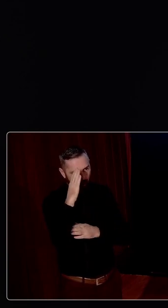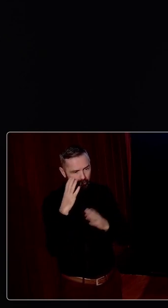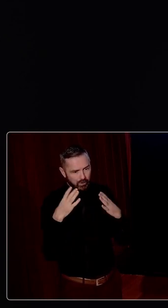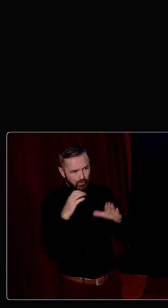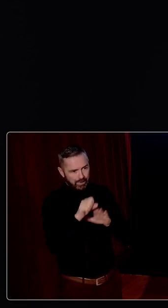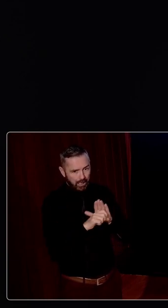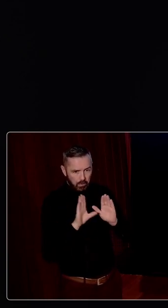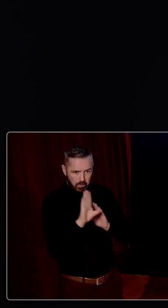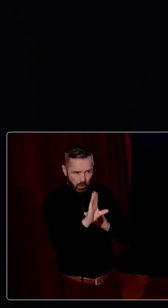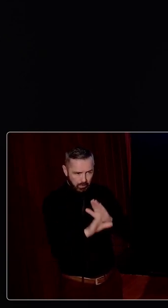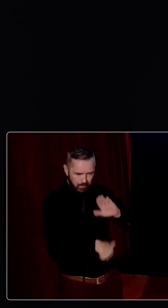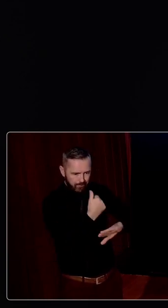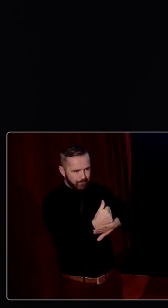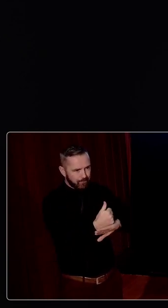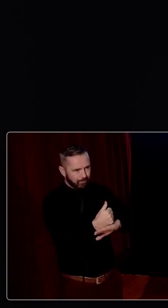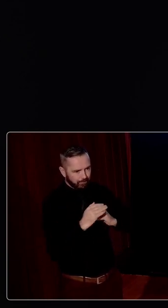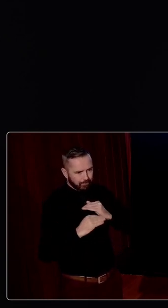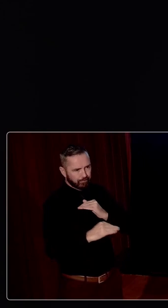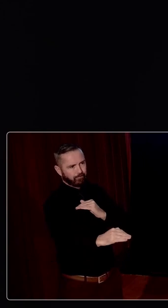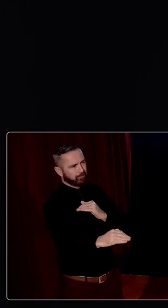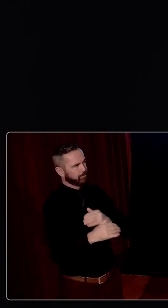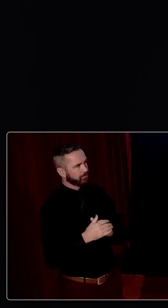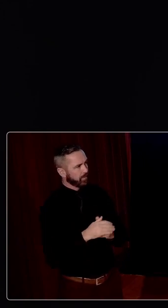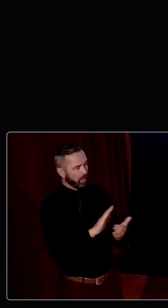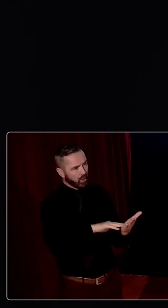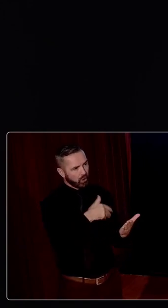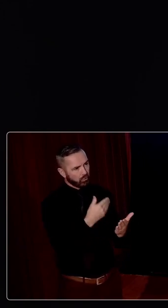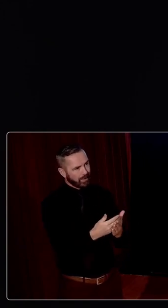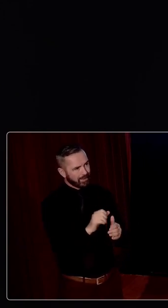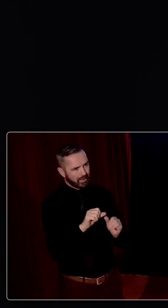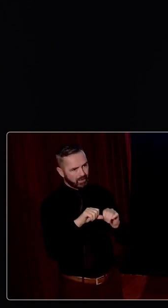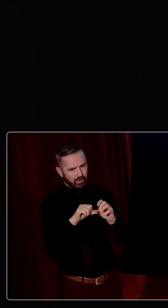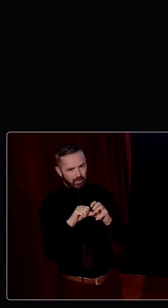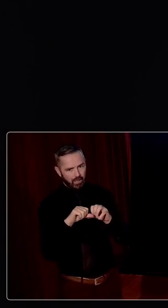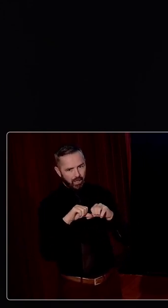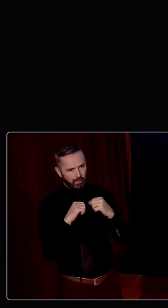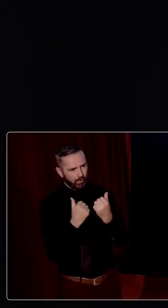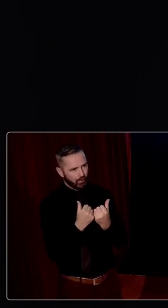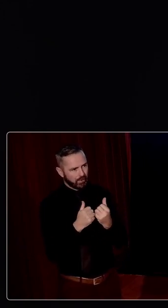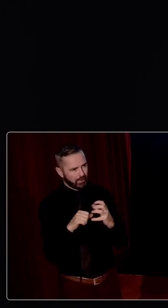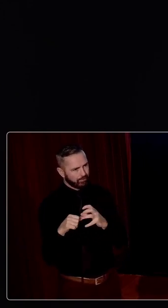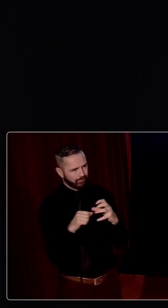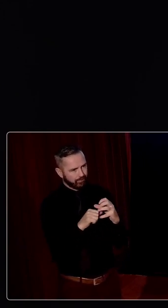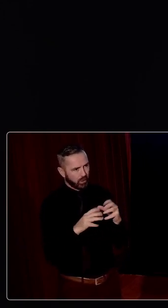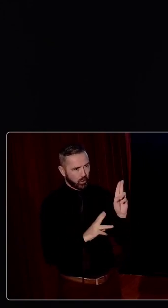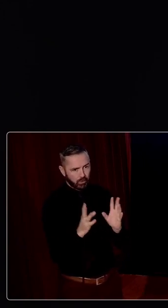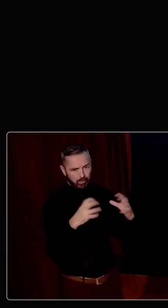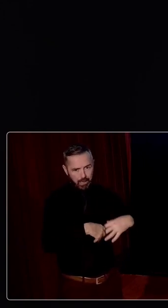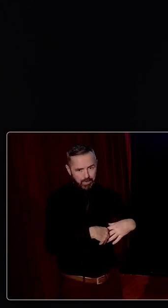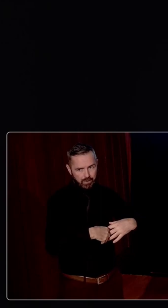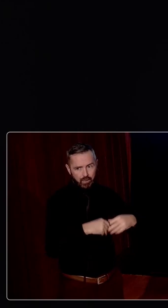to be up and running. And the traditional, sorry, the transitional authority of the original government would lapse. In normal